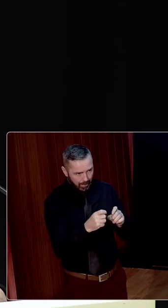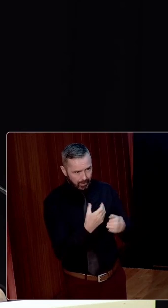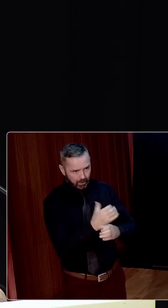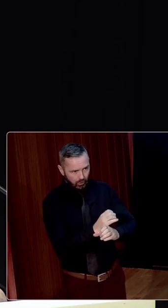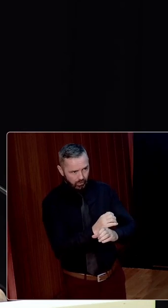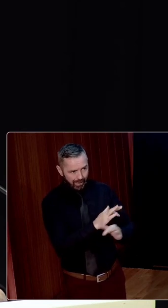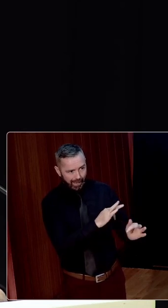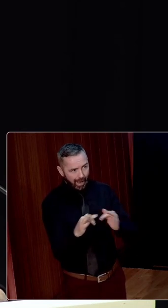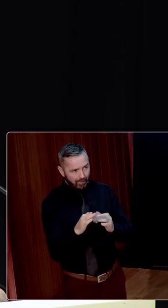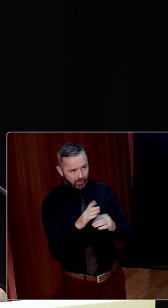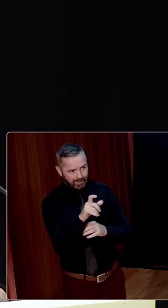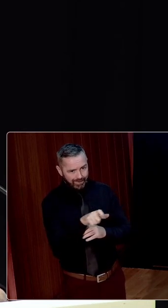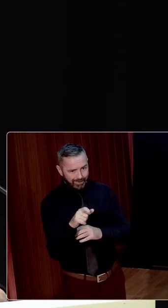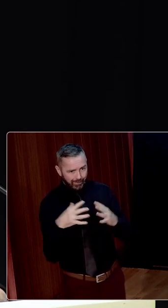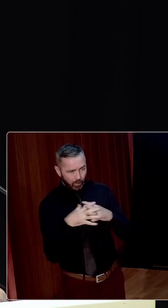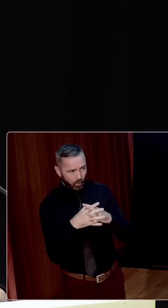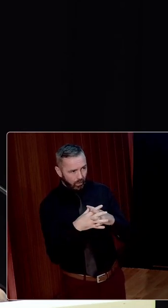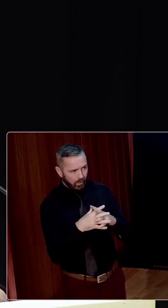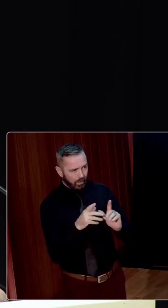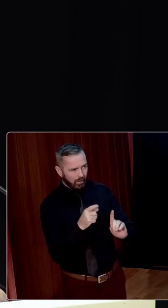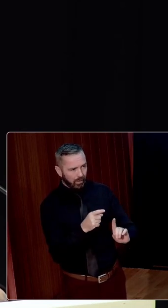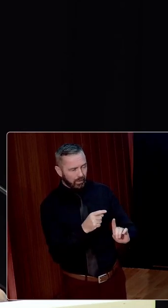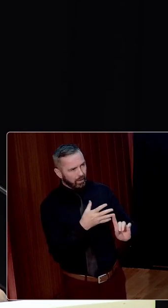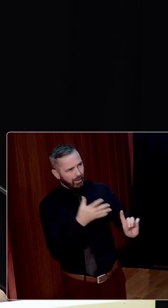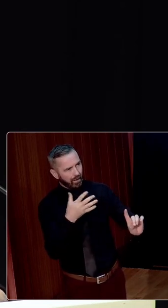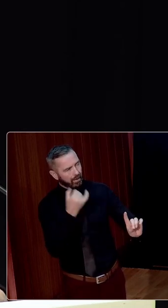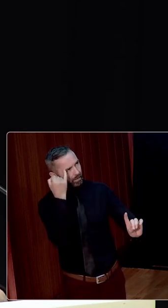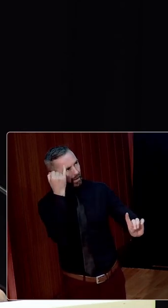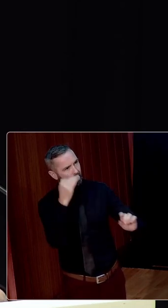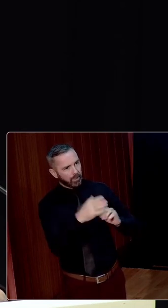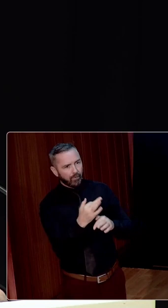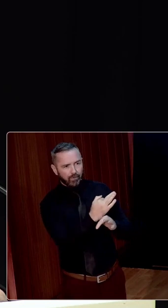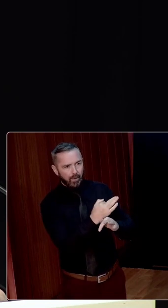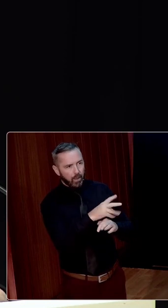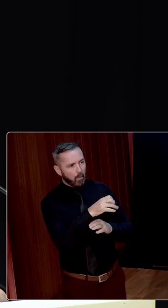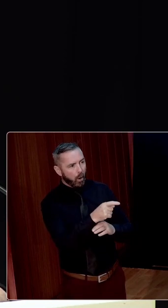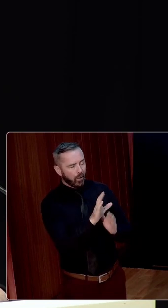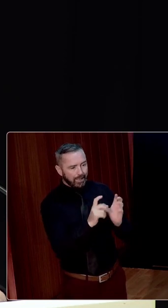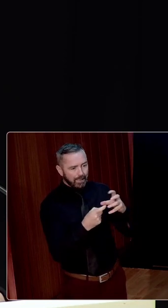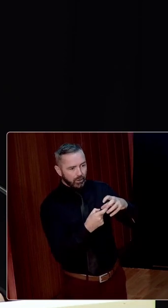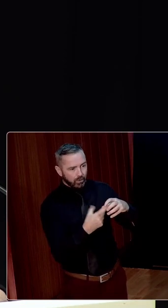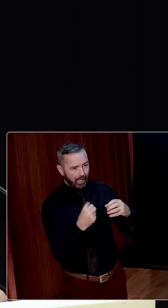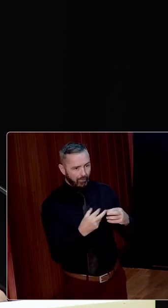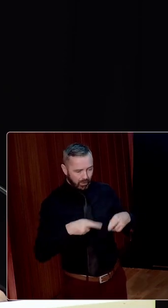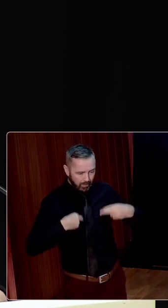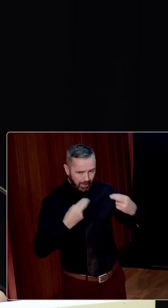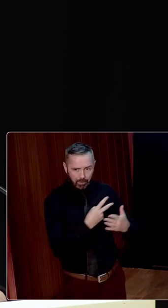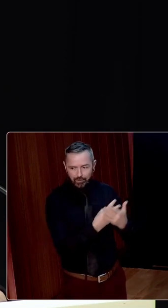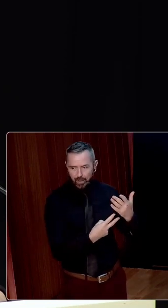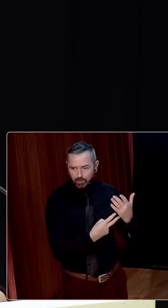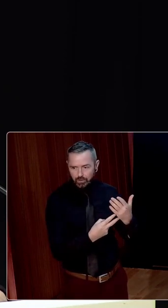War, they were evoking an idealised concept of the family as a moral institution that embodied respectable values.